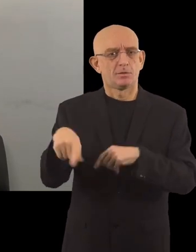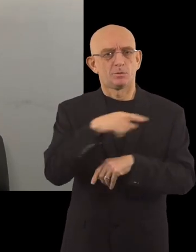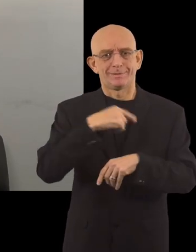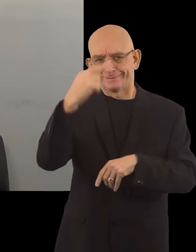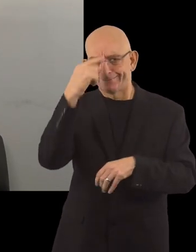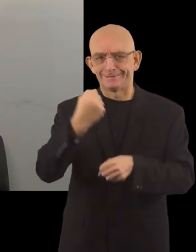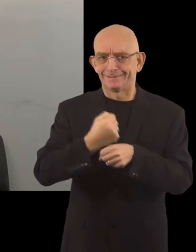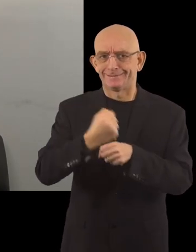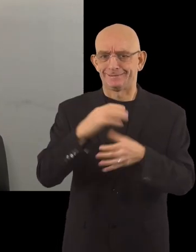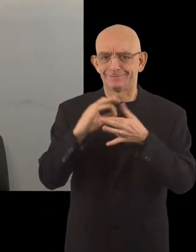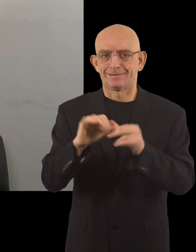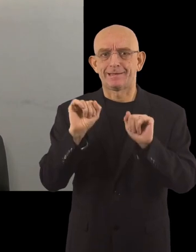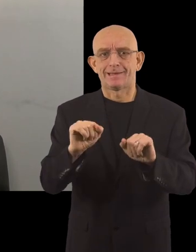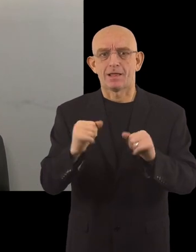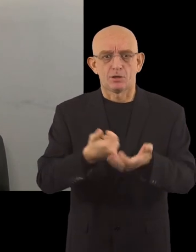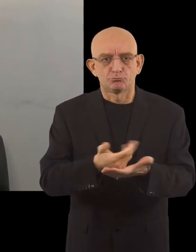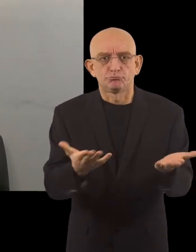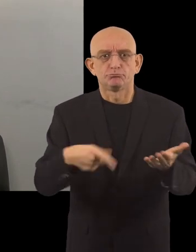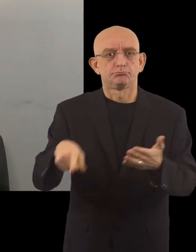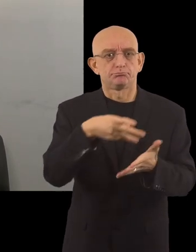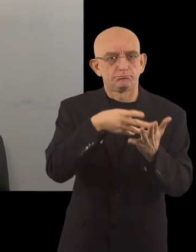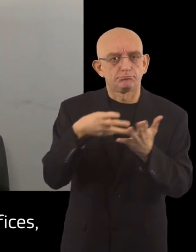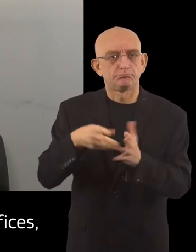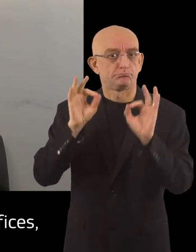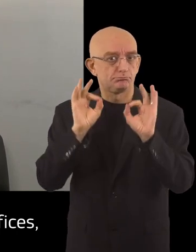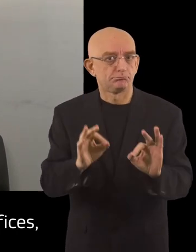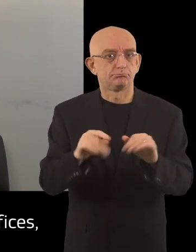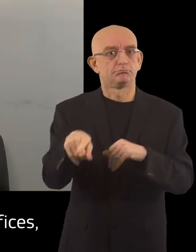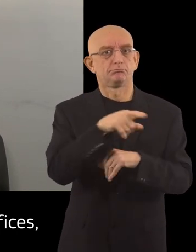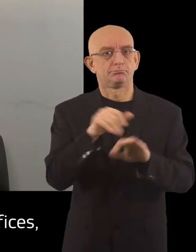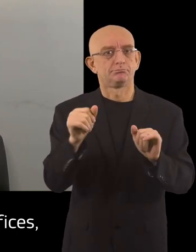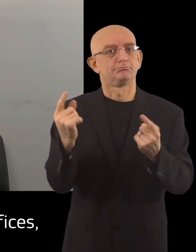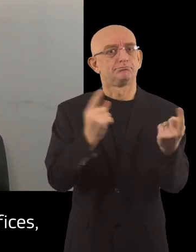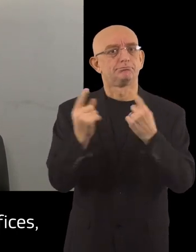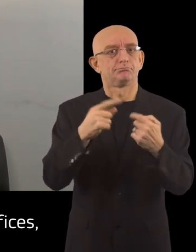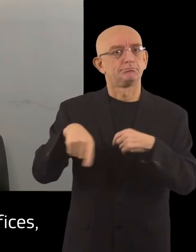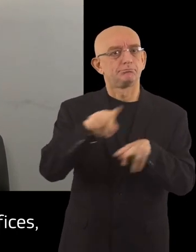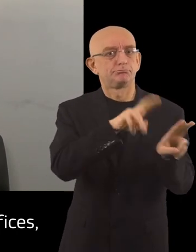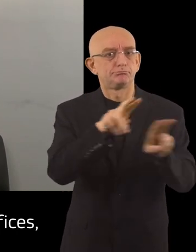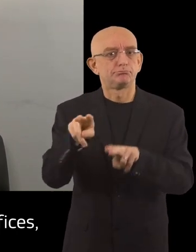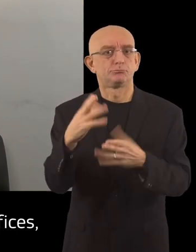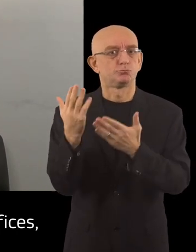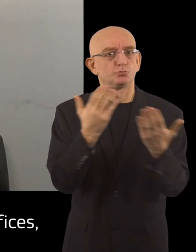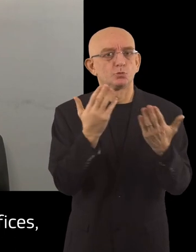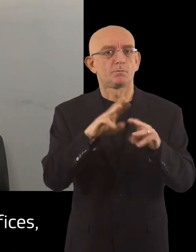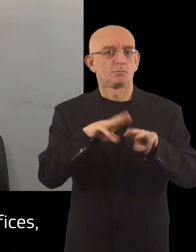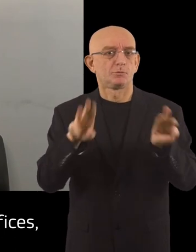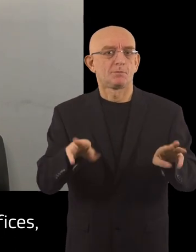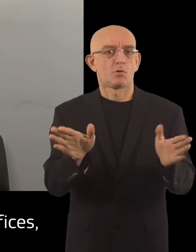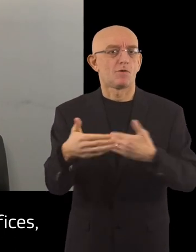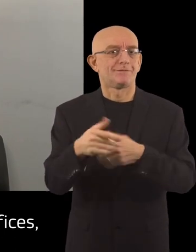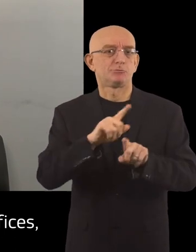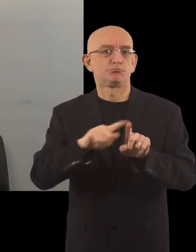always kept on working on facilitating the access to our museums as well as our schools,